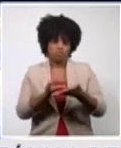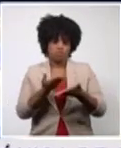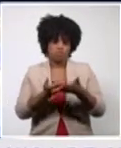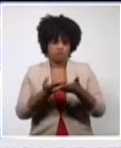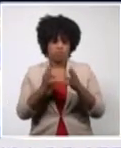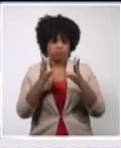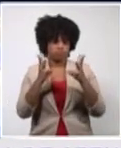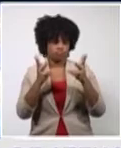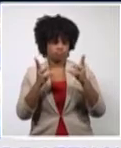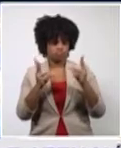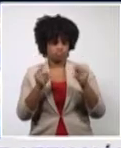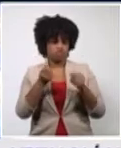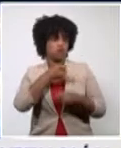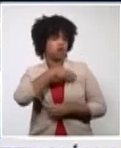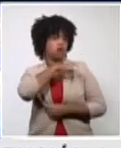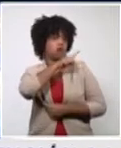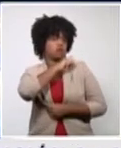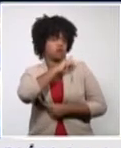in our country.